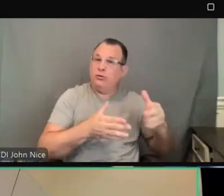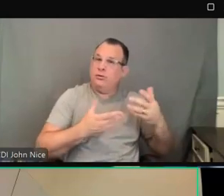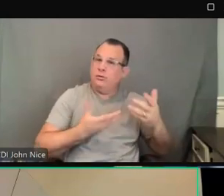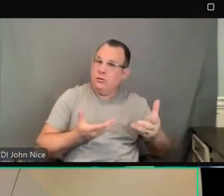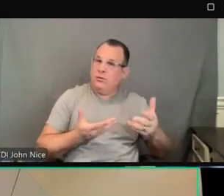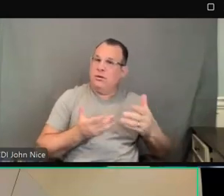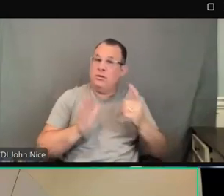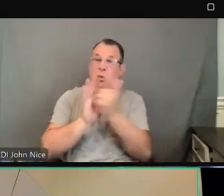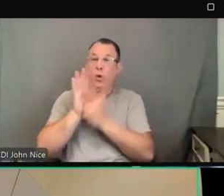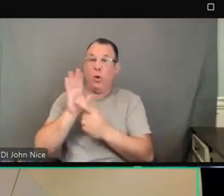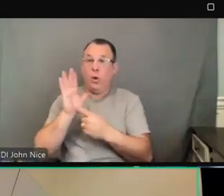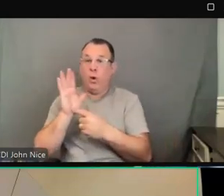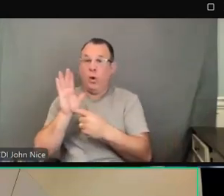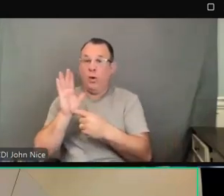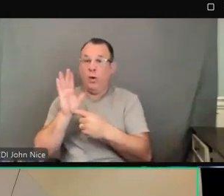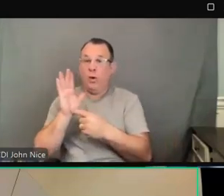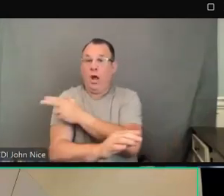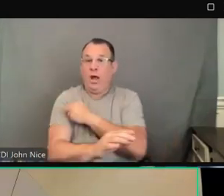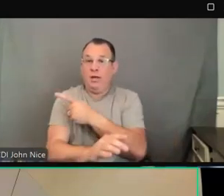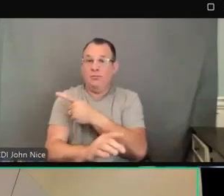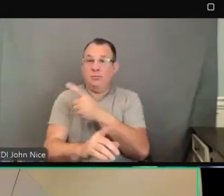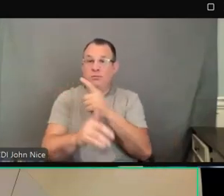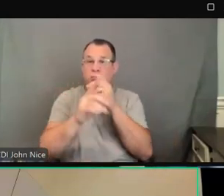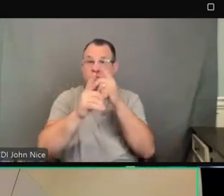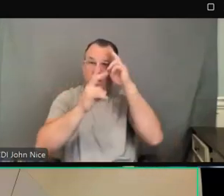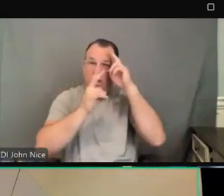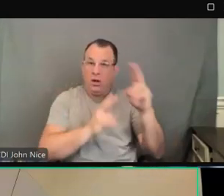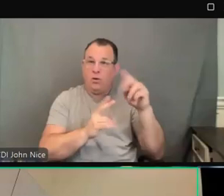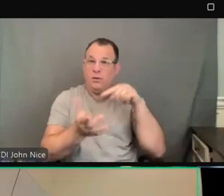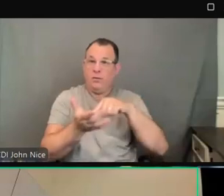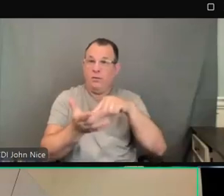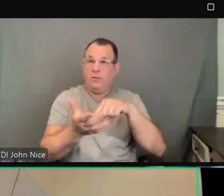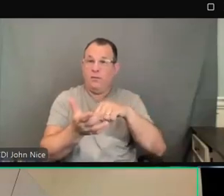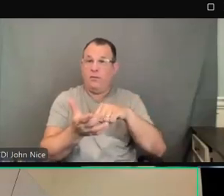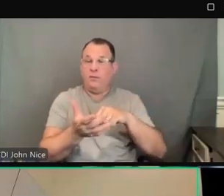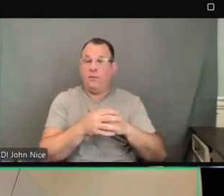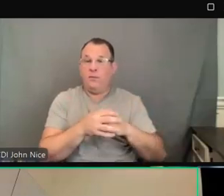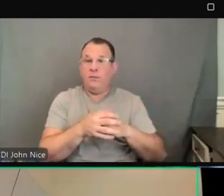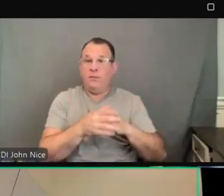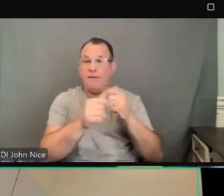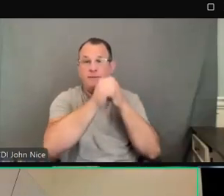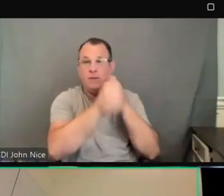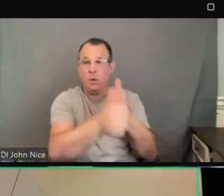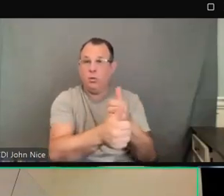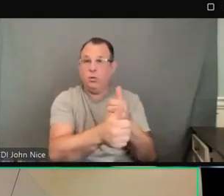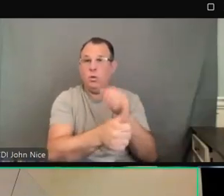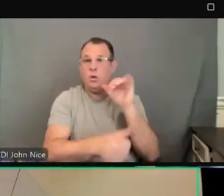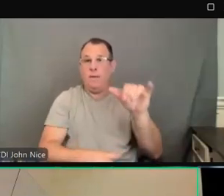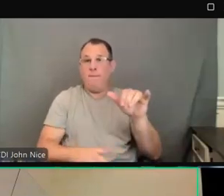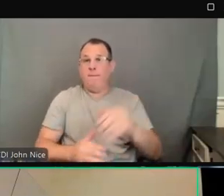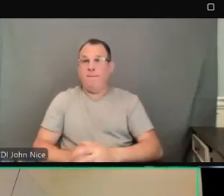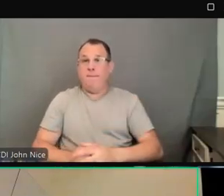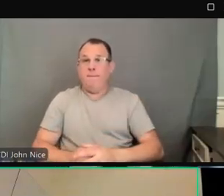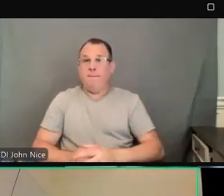have to respect and they do have to comply with. And those are separate laws.